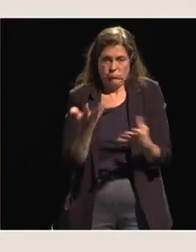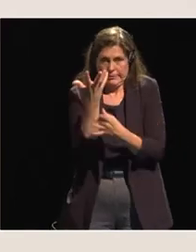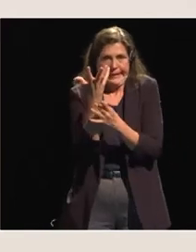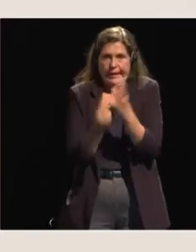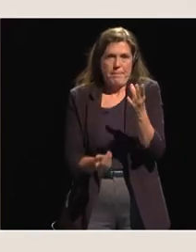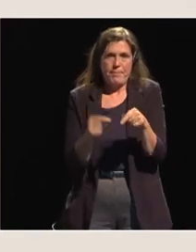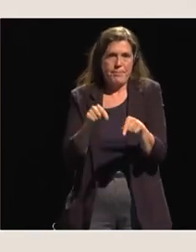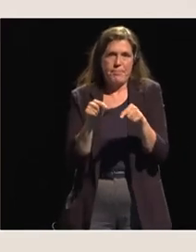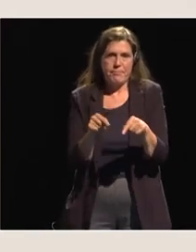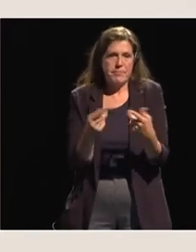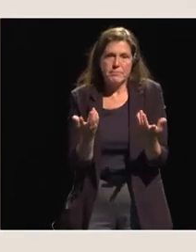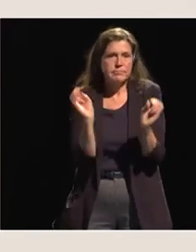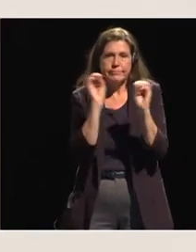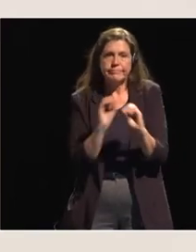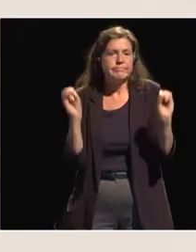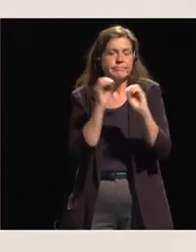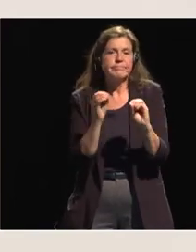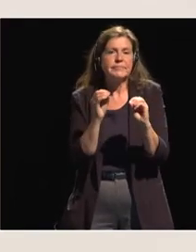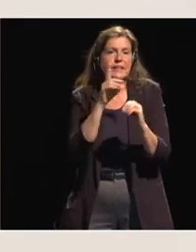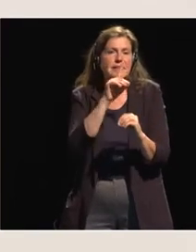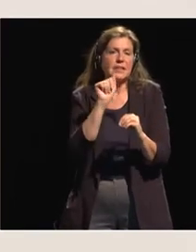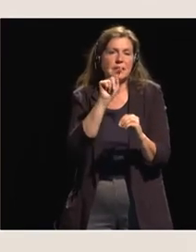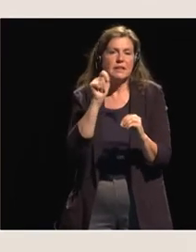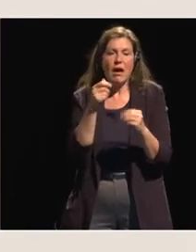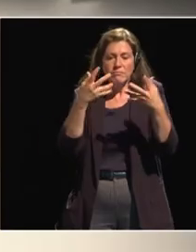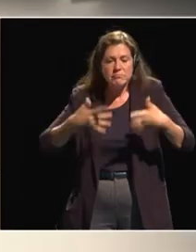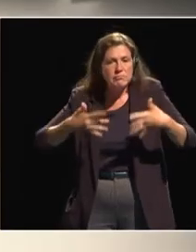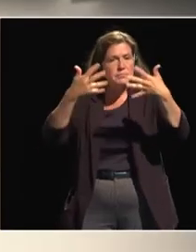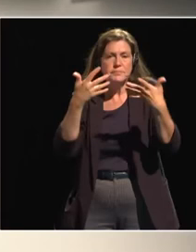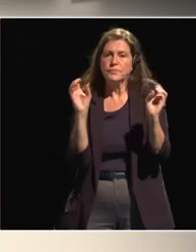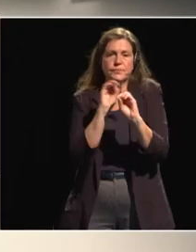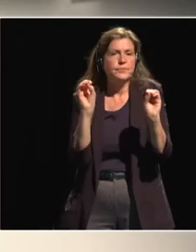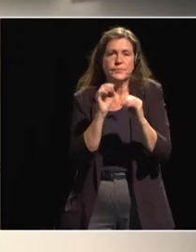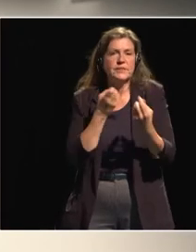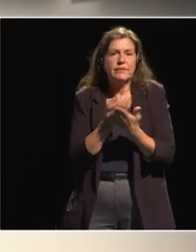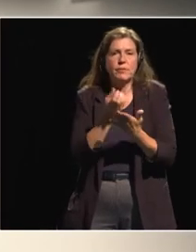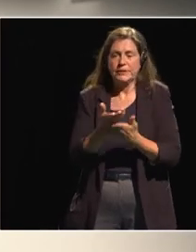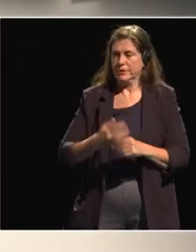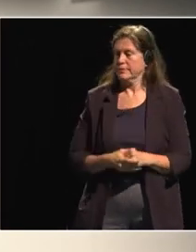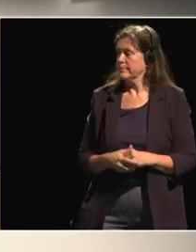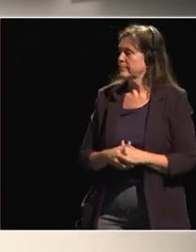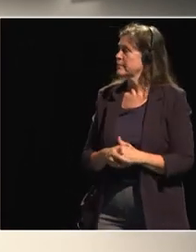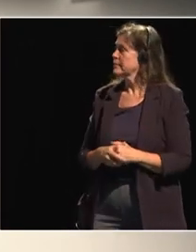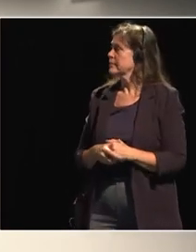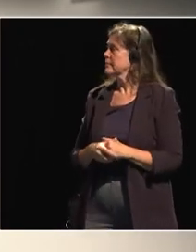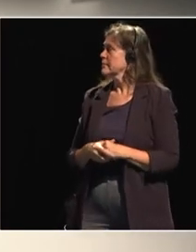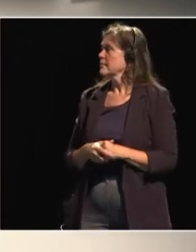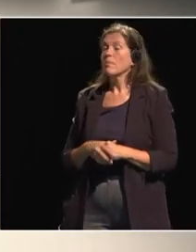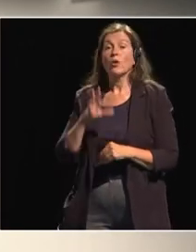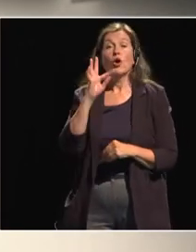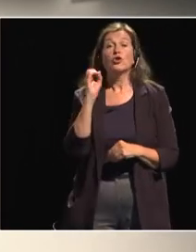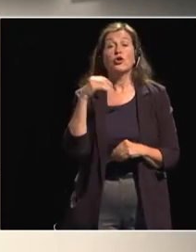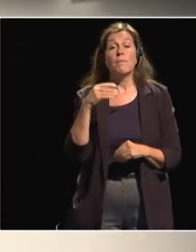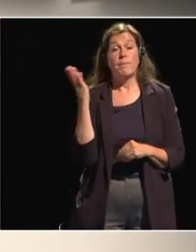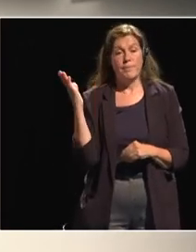on uh data information i thank you okay thank you tom well i i very much share